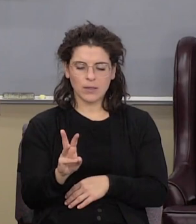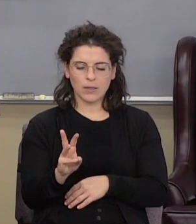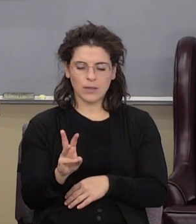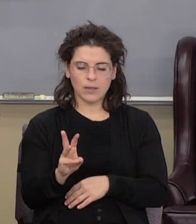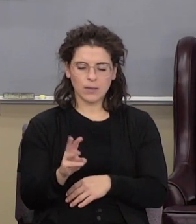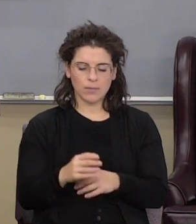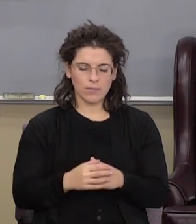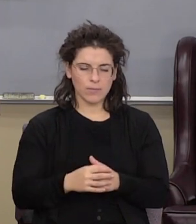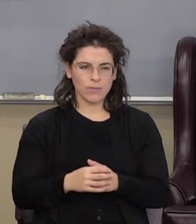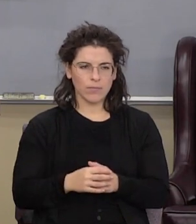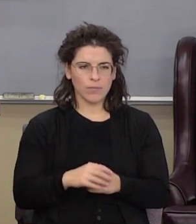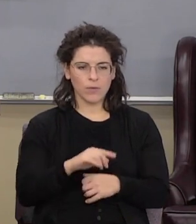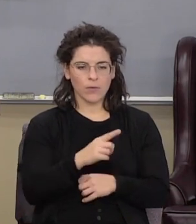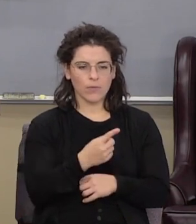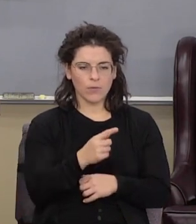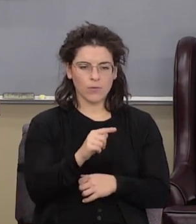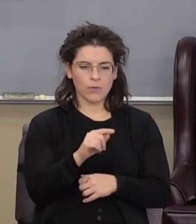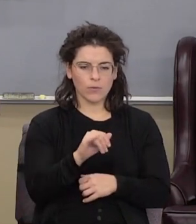this is why this is important